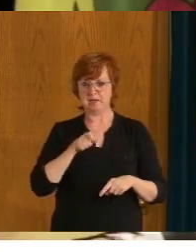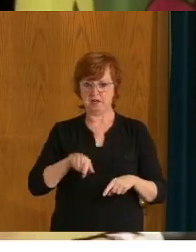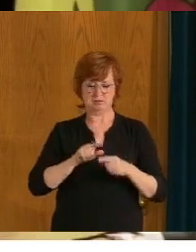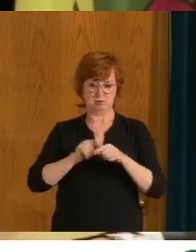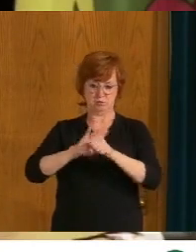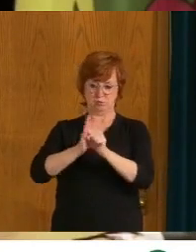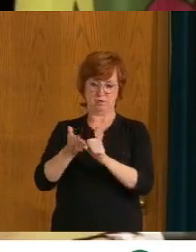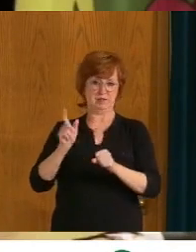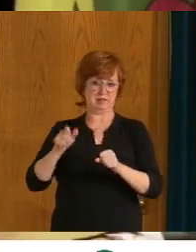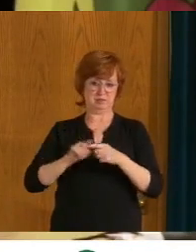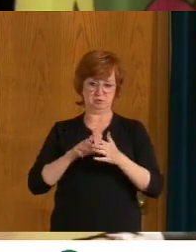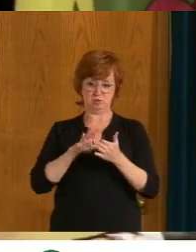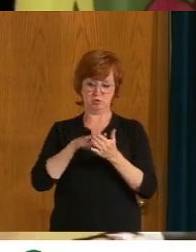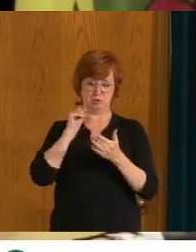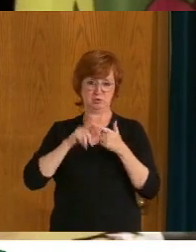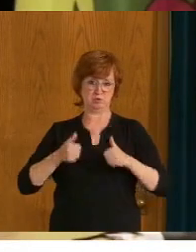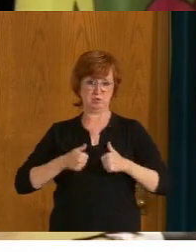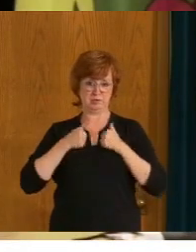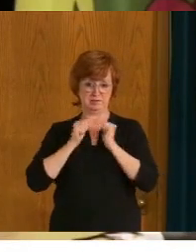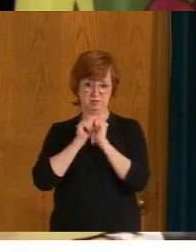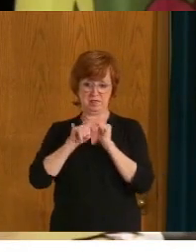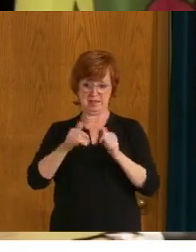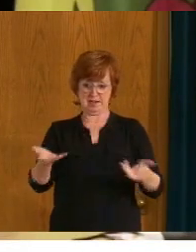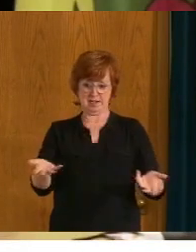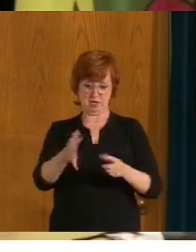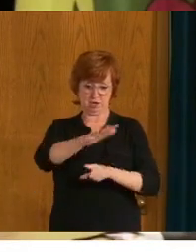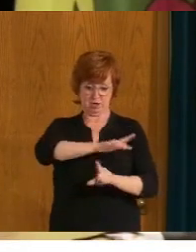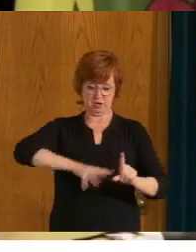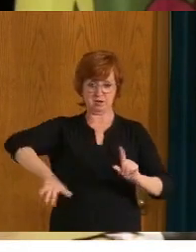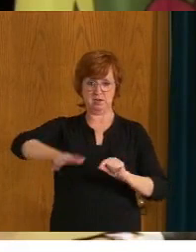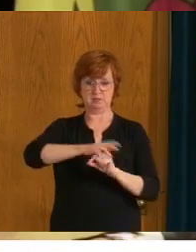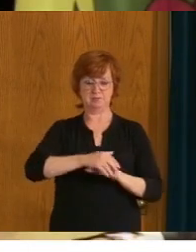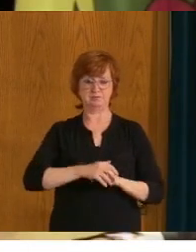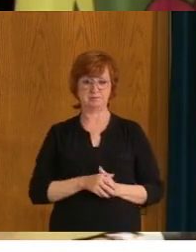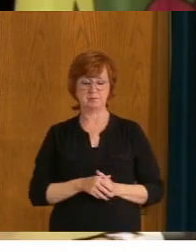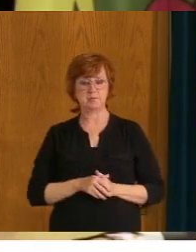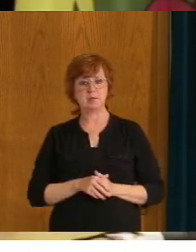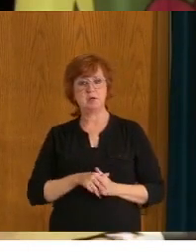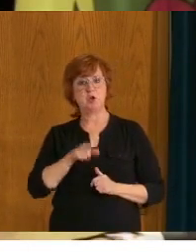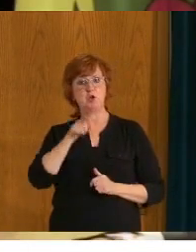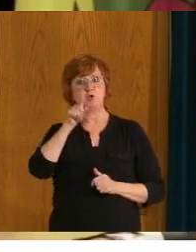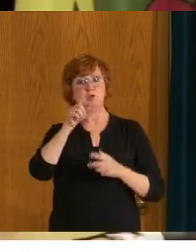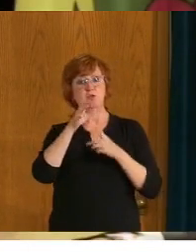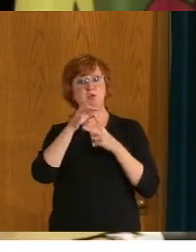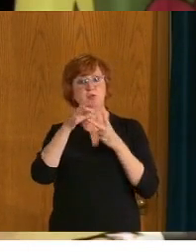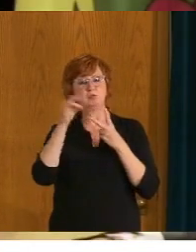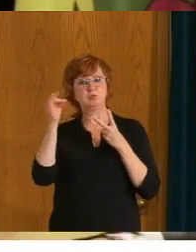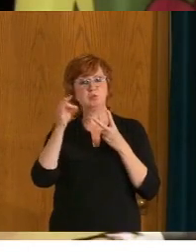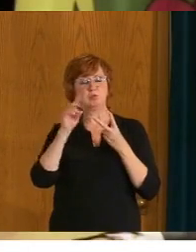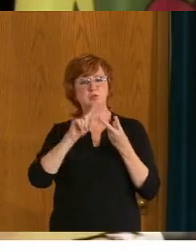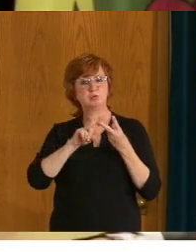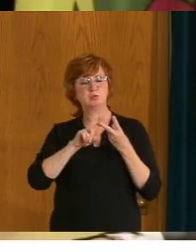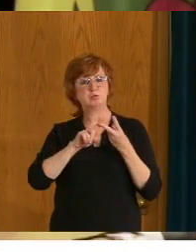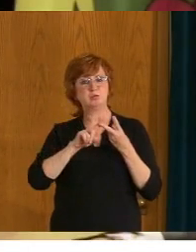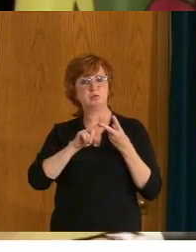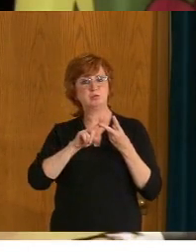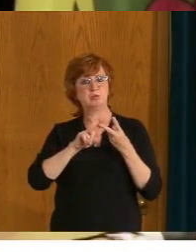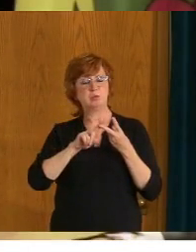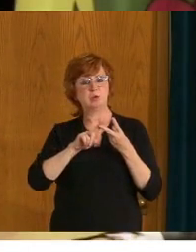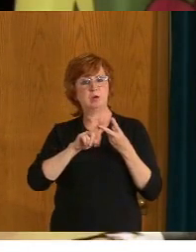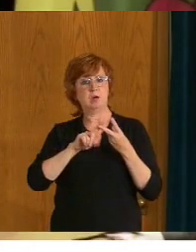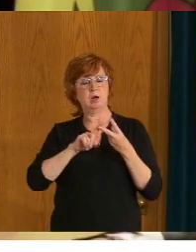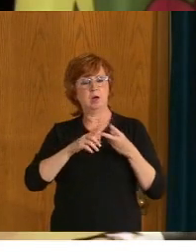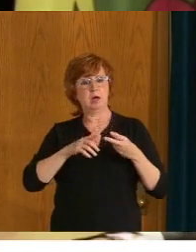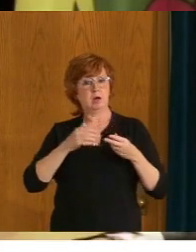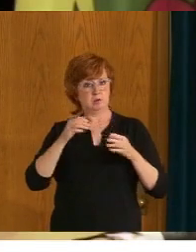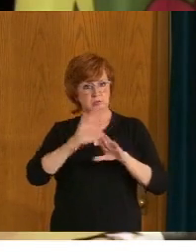it. And if you choose to not be vaccinated, and I read the stats out earlier, uh, you are choosing to live, uh, with much higher risk of